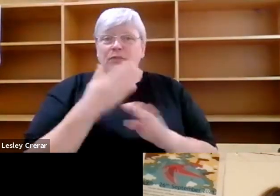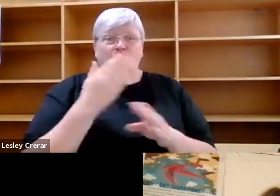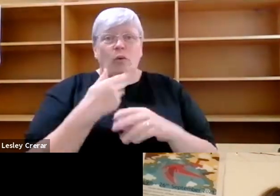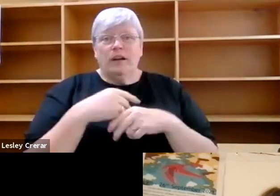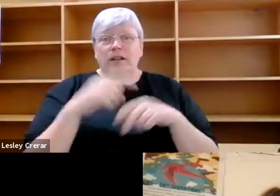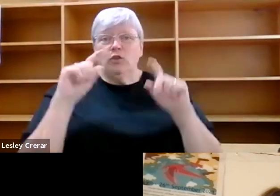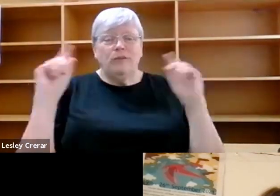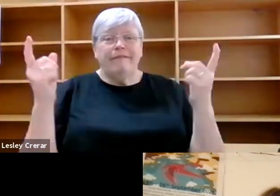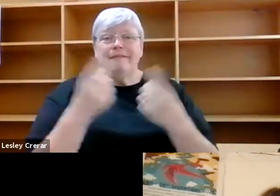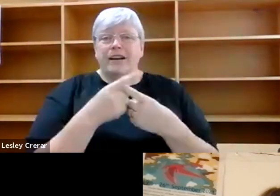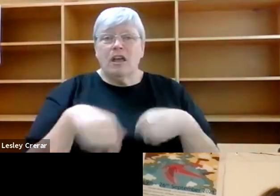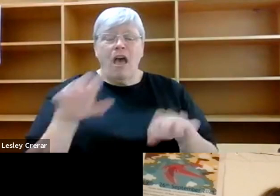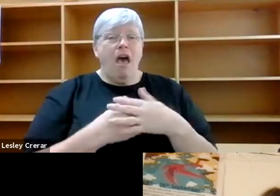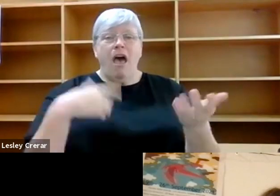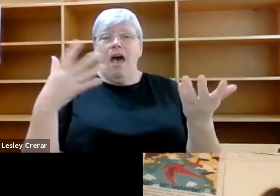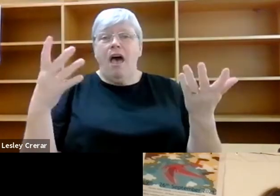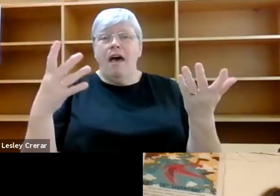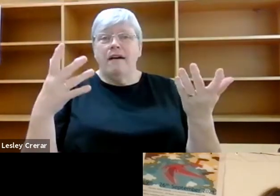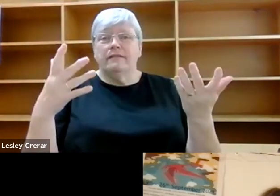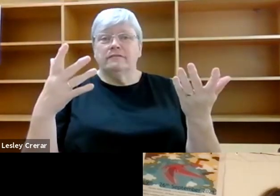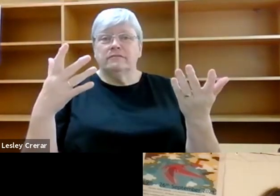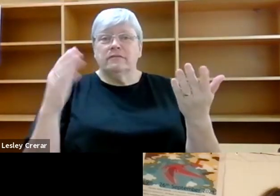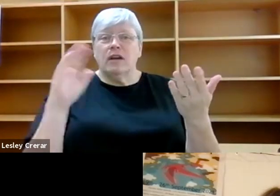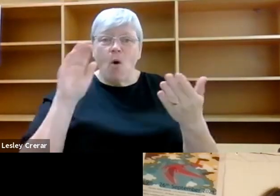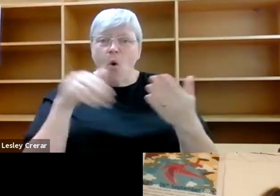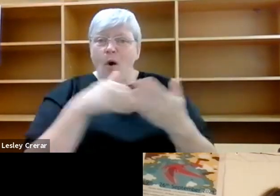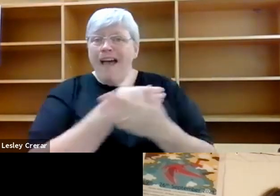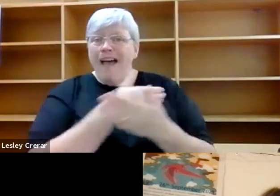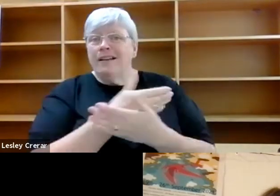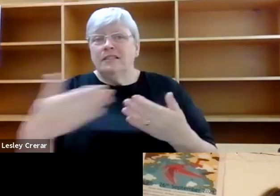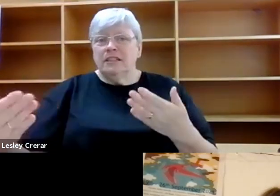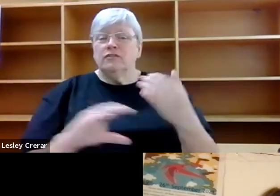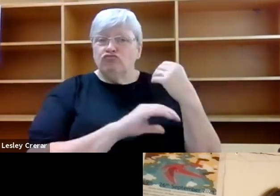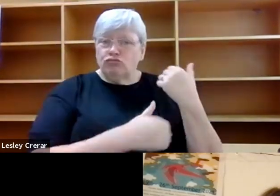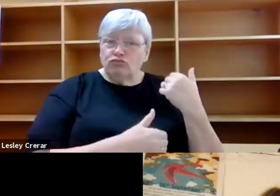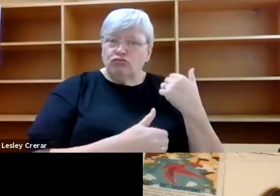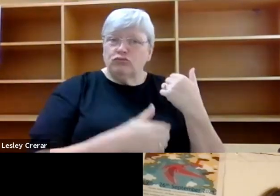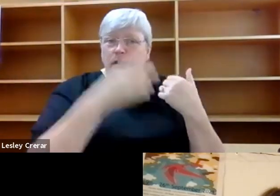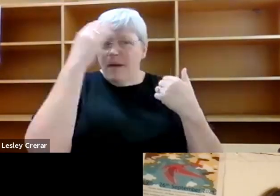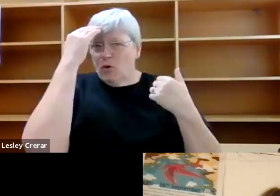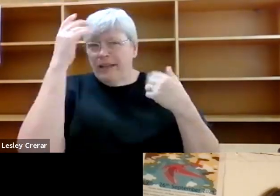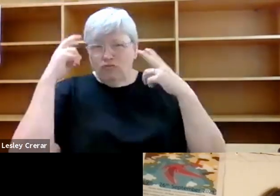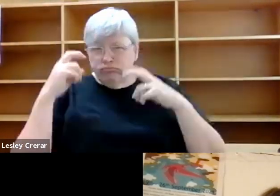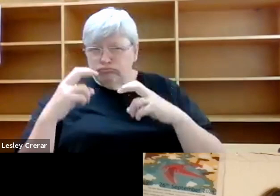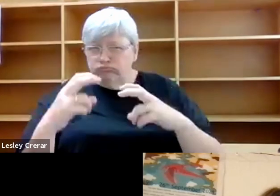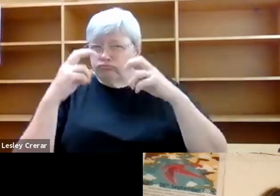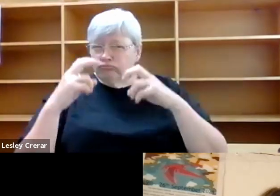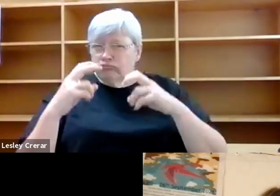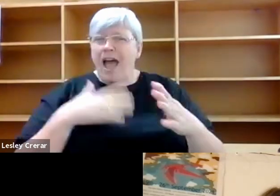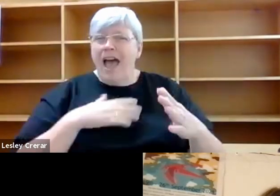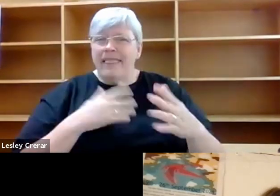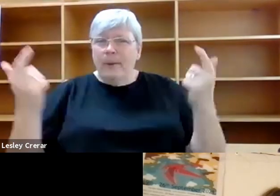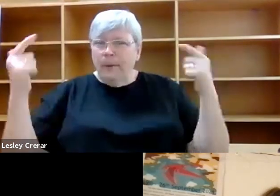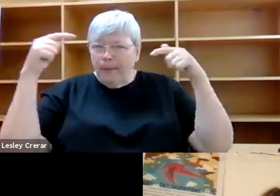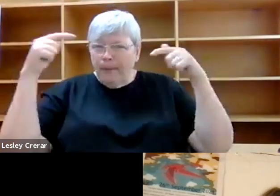a doctorate in contemporary poetics. So my brain is very much a research brain. like diving